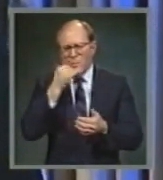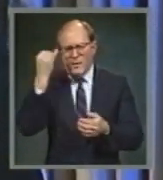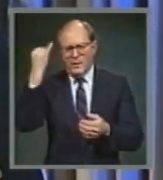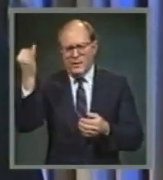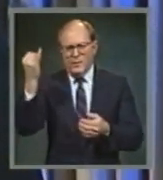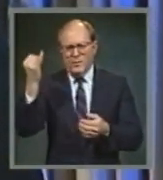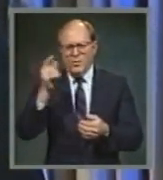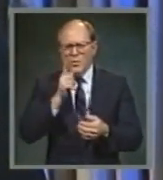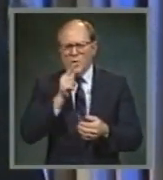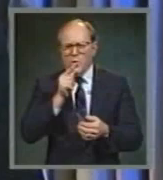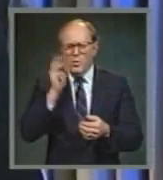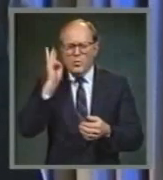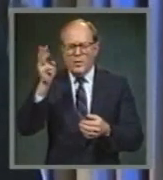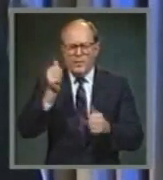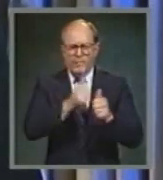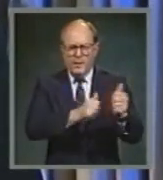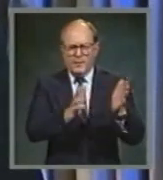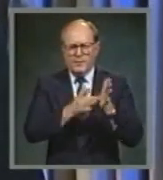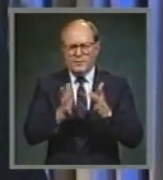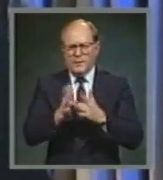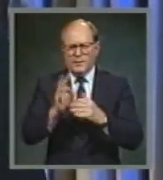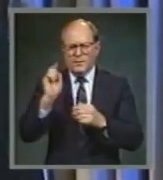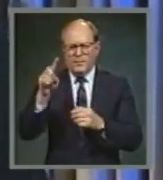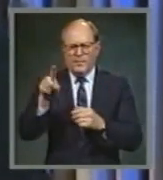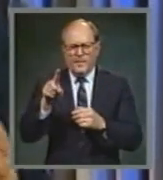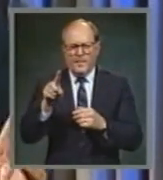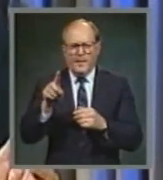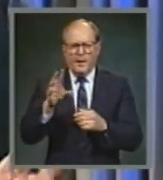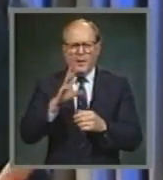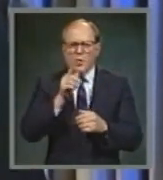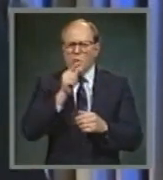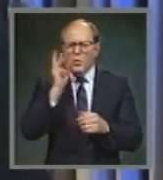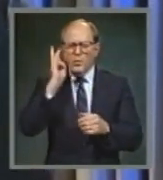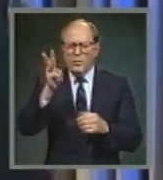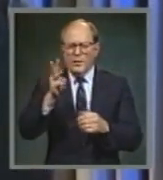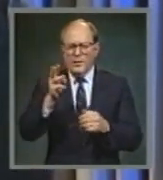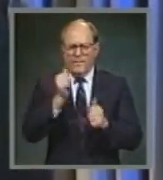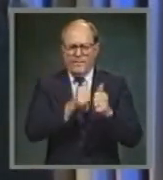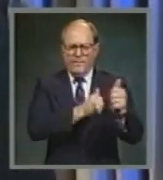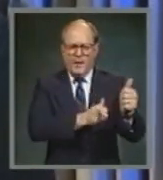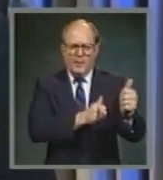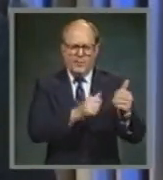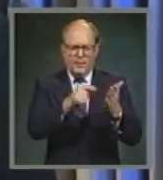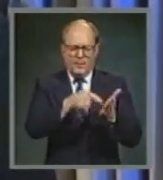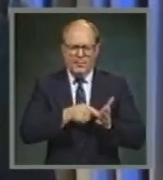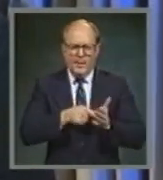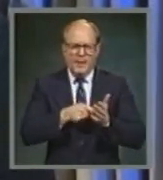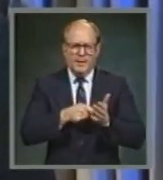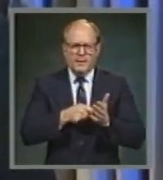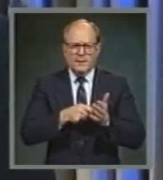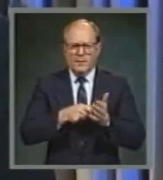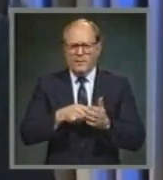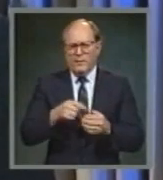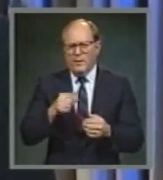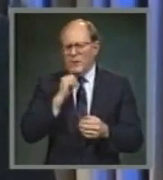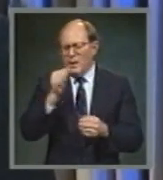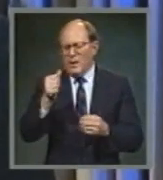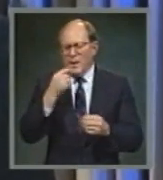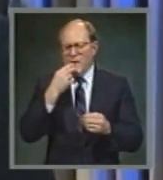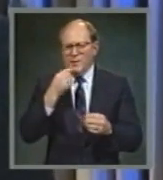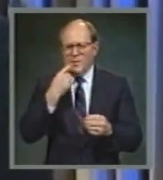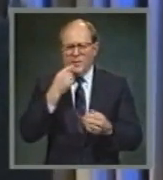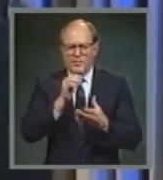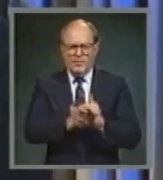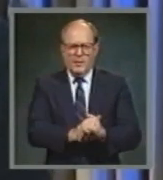Who will follow Jesus? And who will follow the coercive demands of a militantly unbelieving cultural